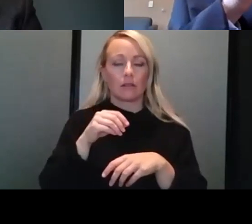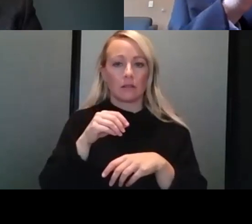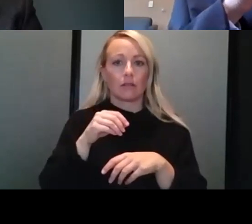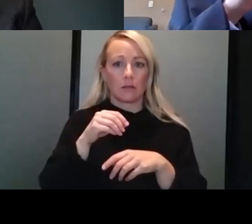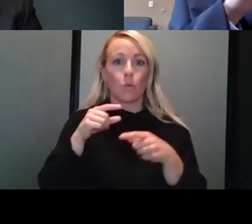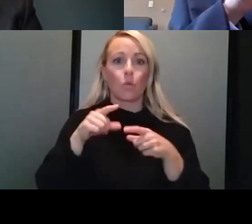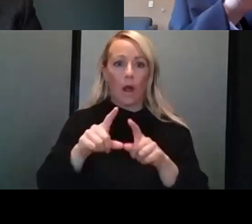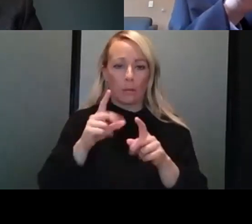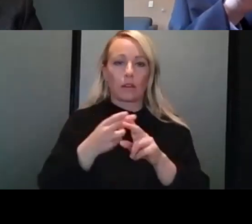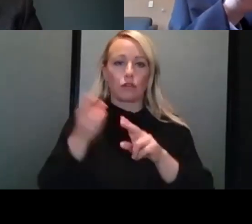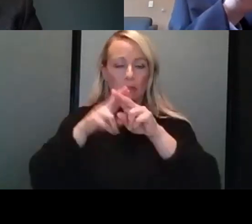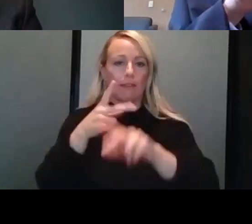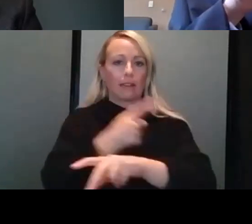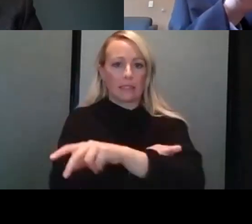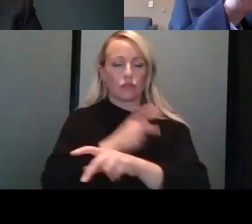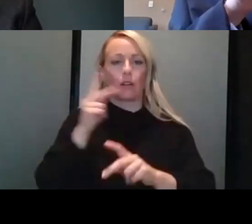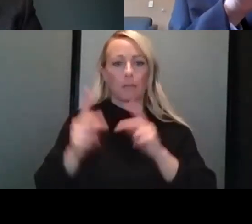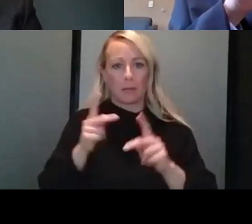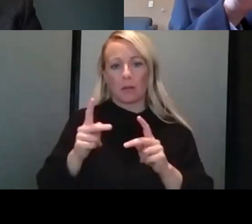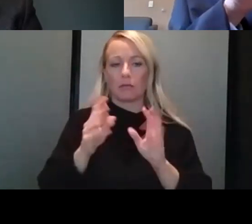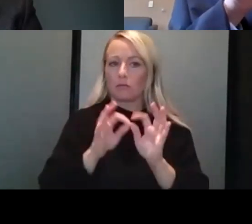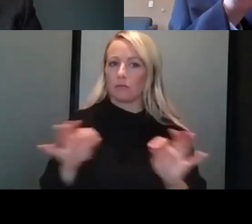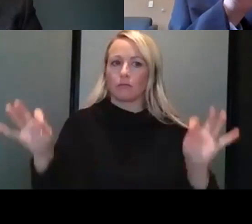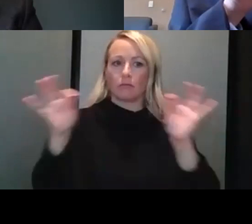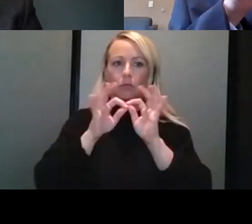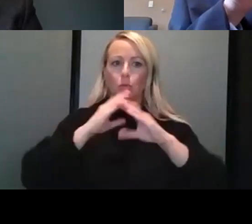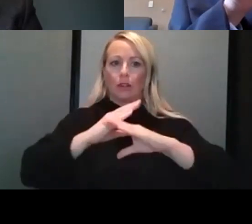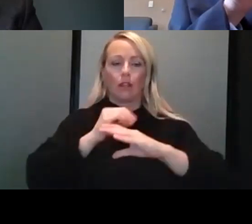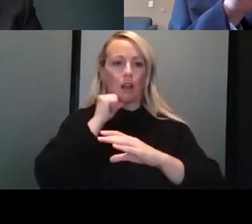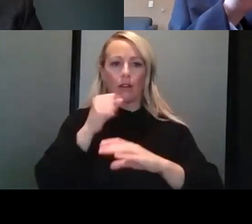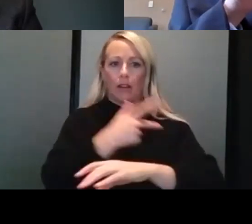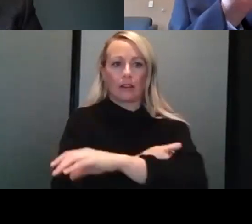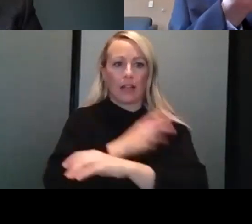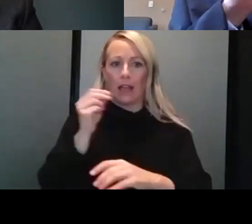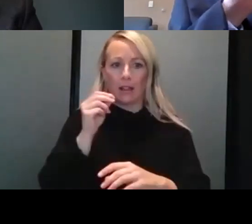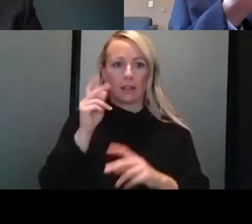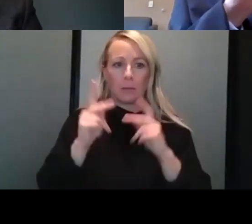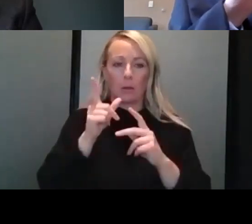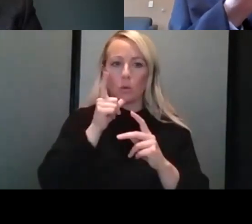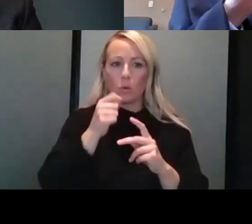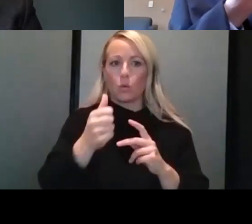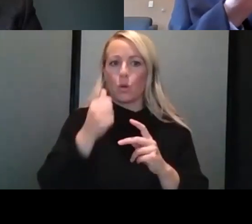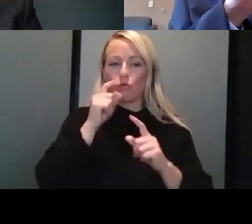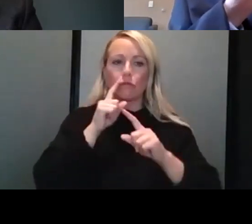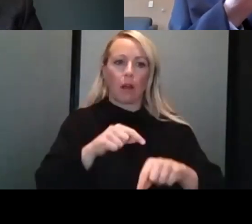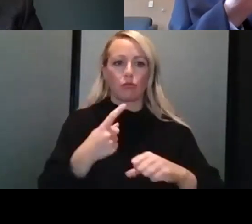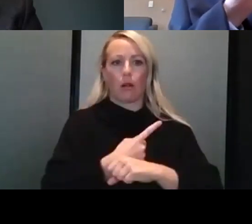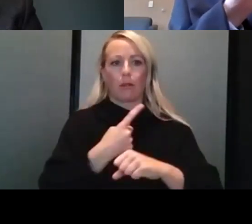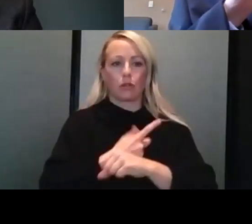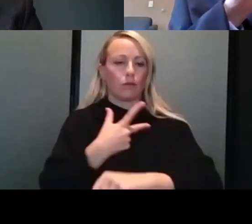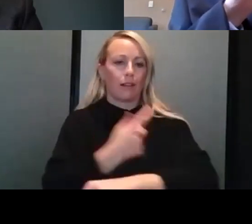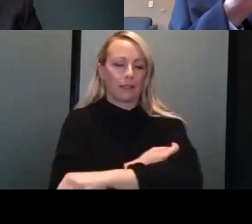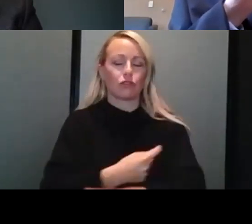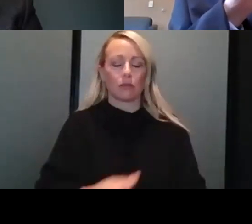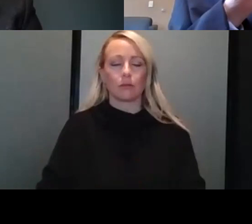critical to protecting the unvaccinated and those who won't respond properly to vaccination.